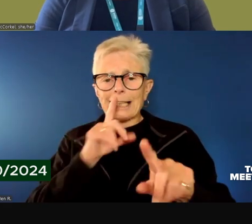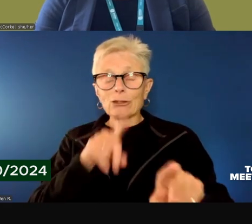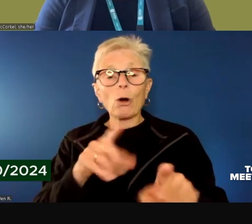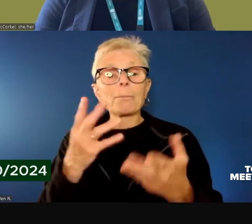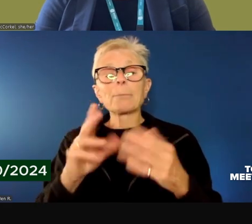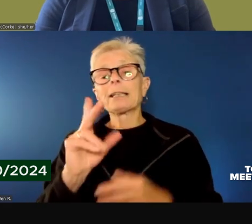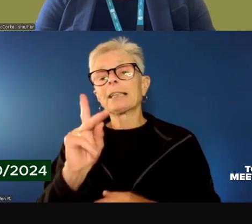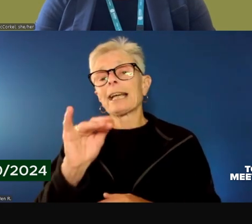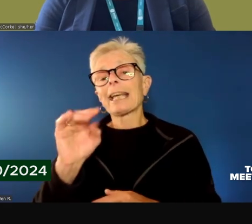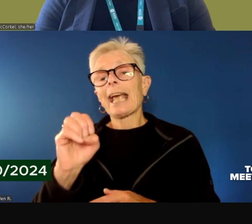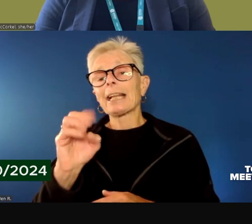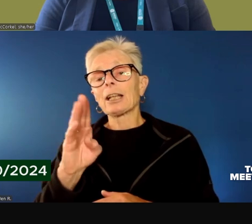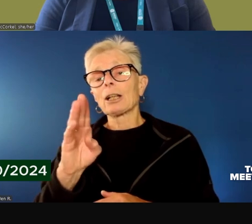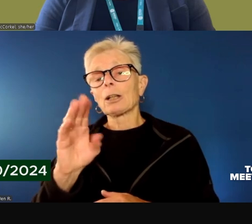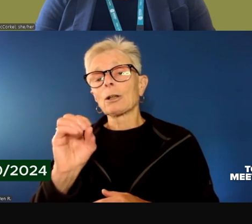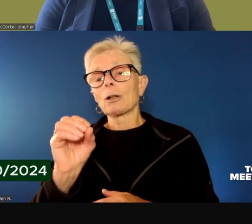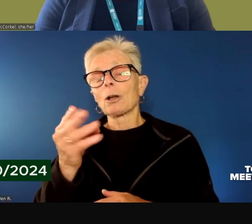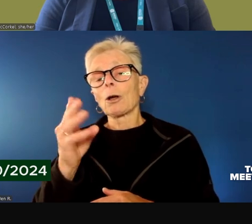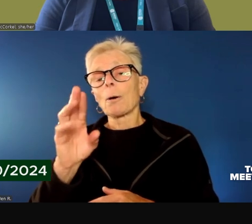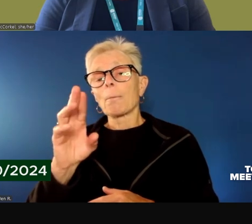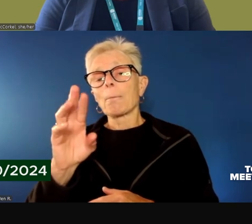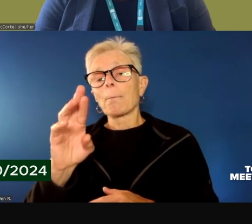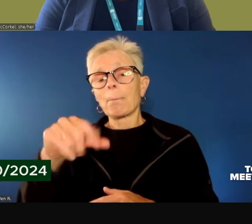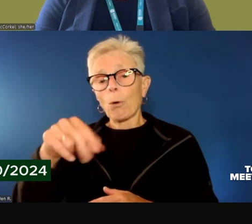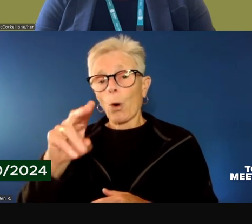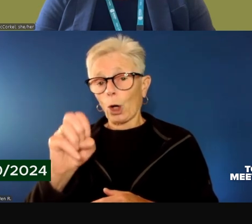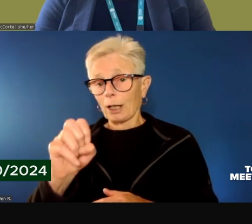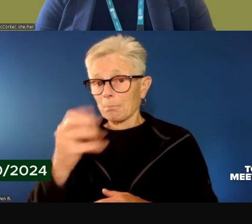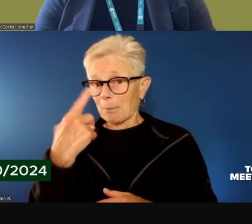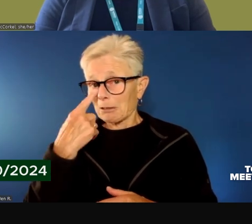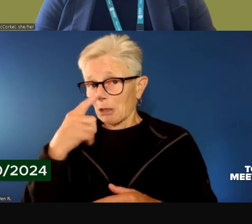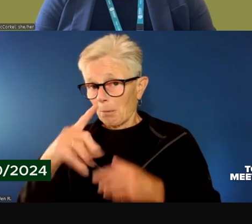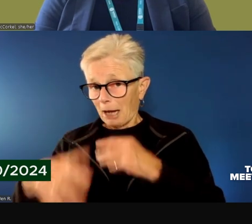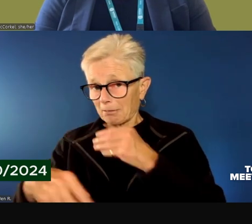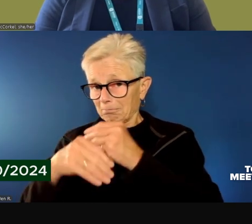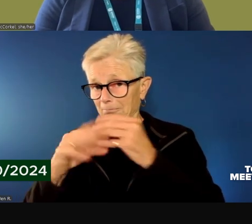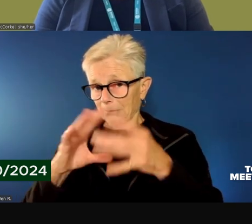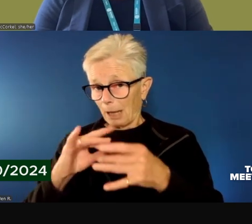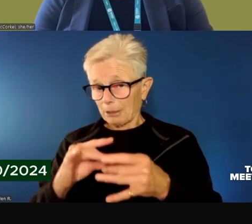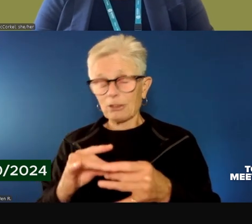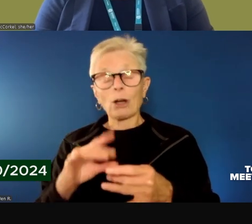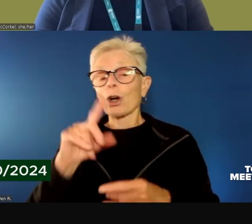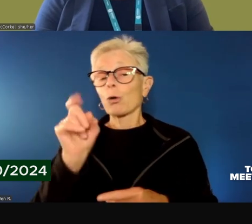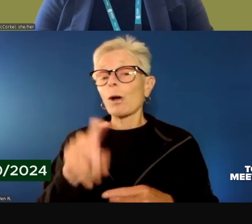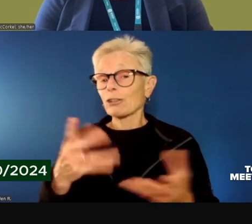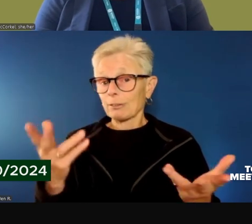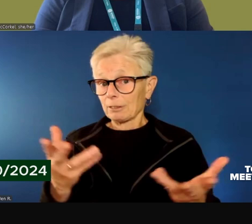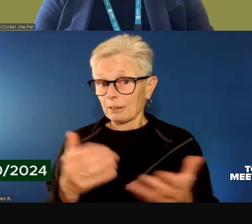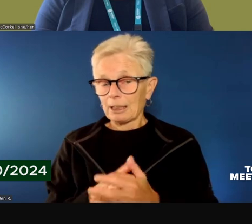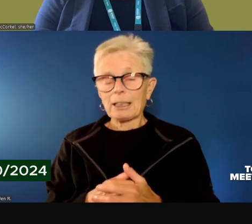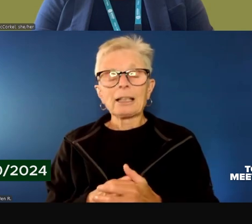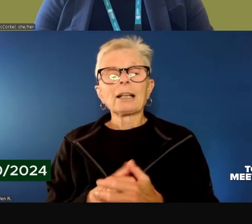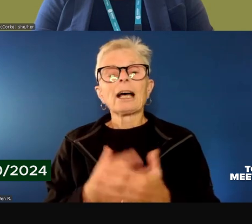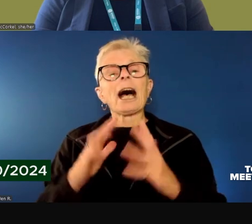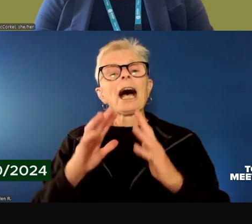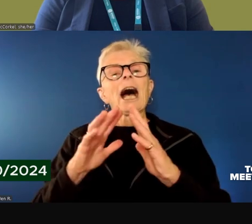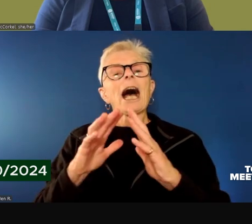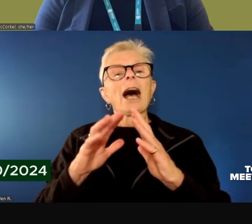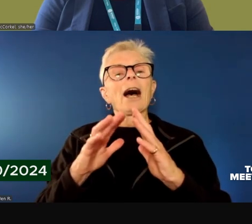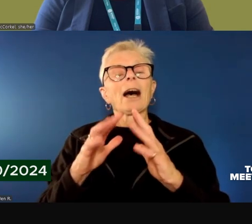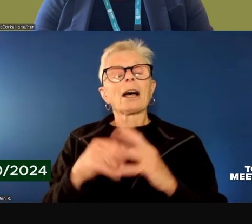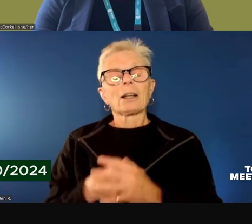from Pathways wouldn't mind also weighing in. So the question is, how will you manage time